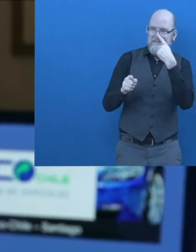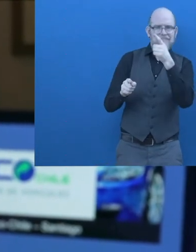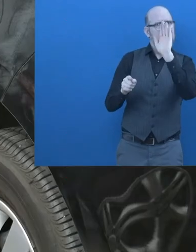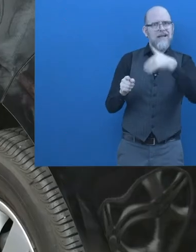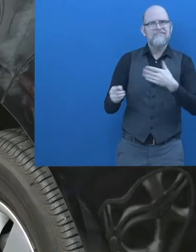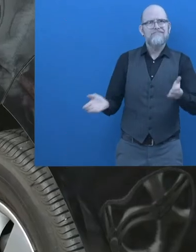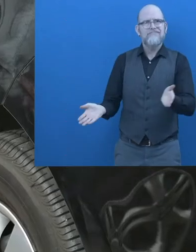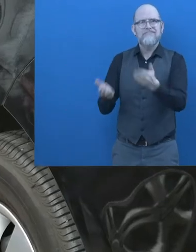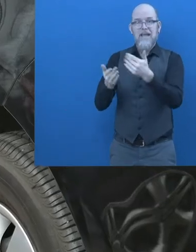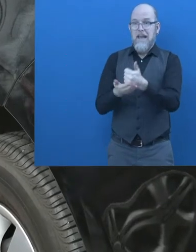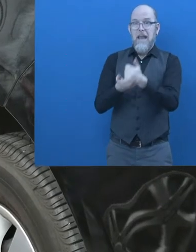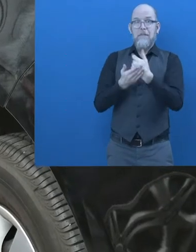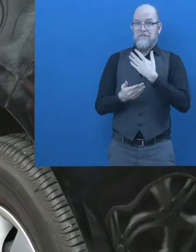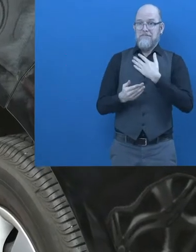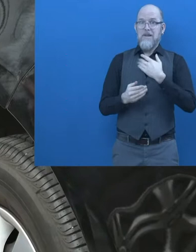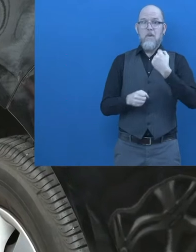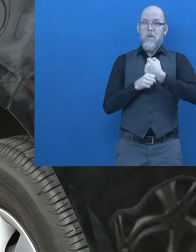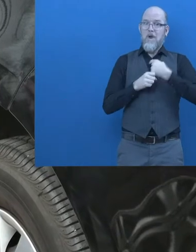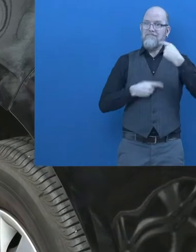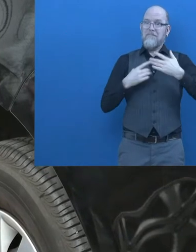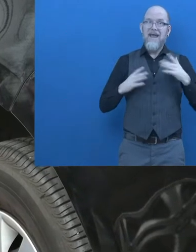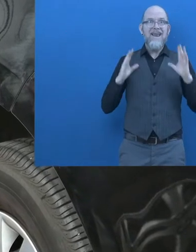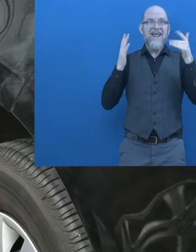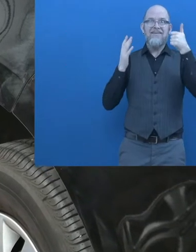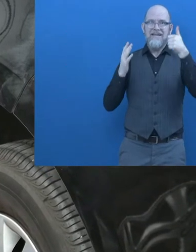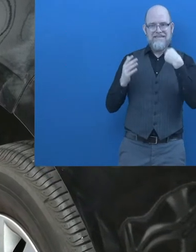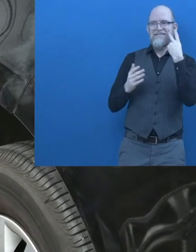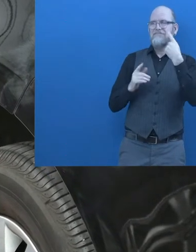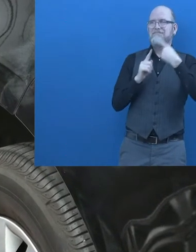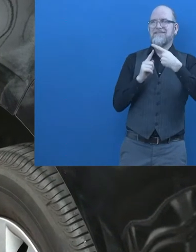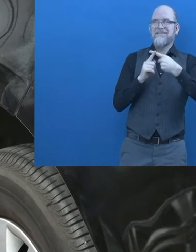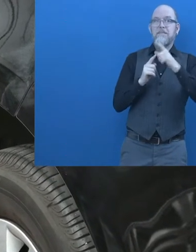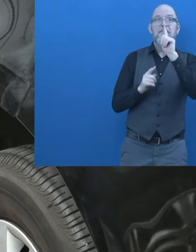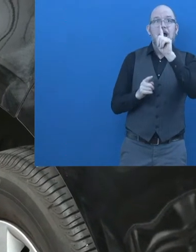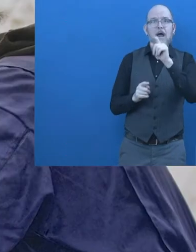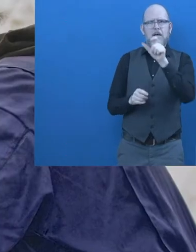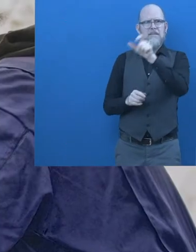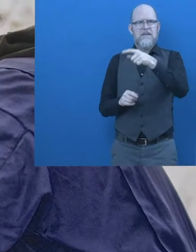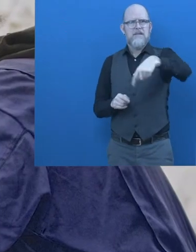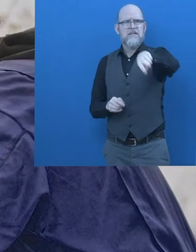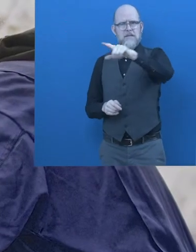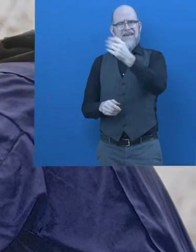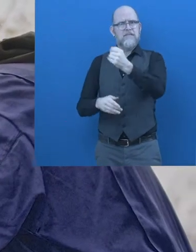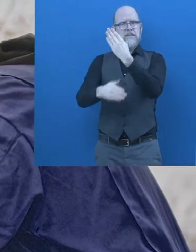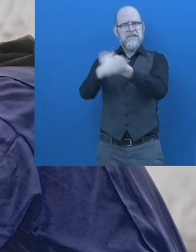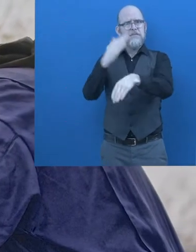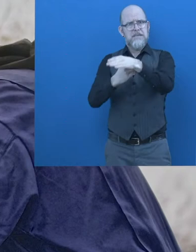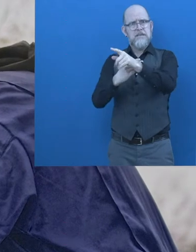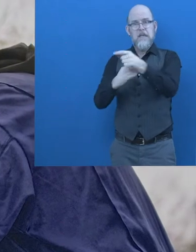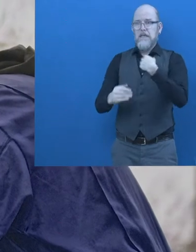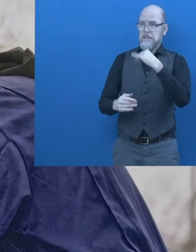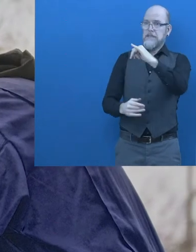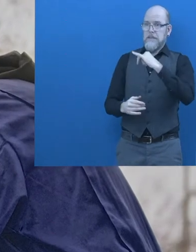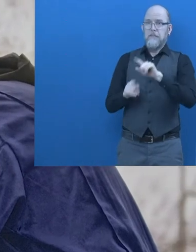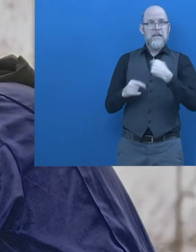to my work. Especially when I am supporting people who are disabled like me. And in